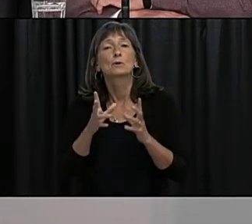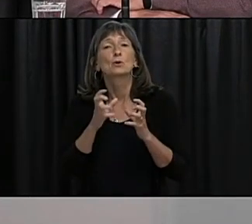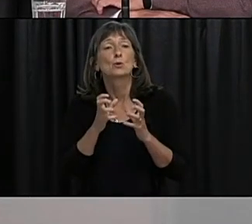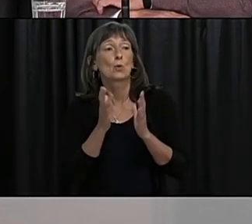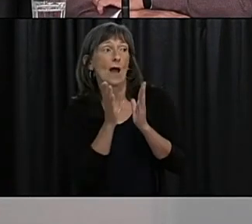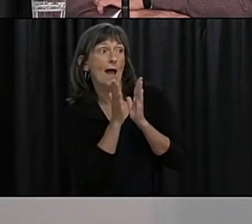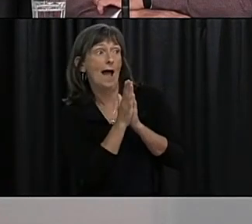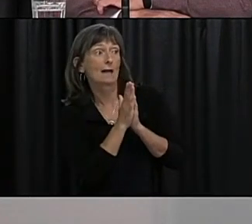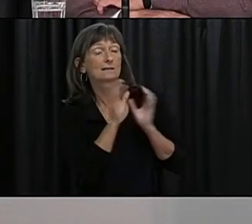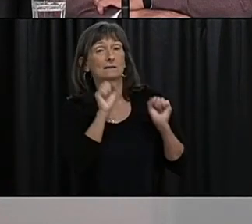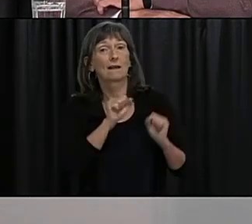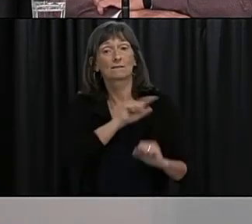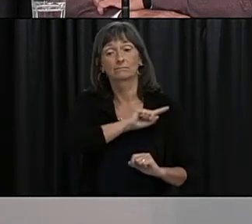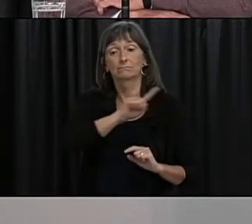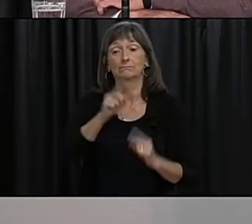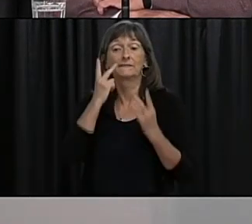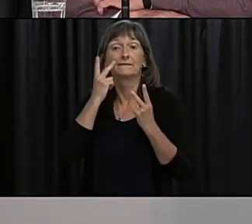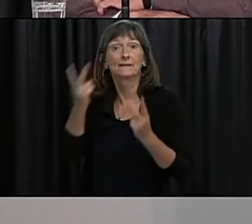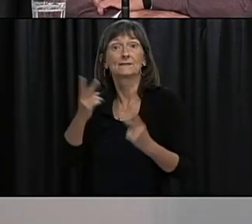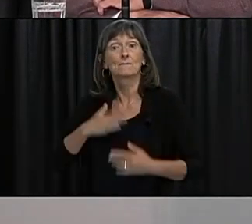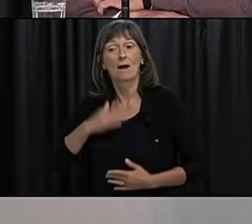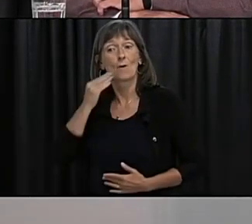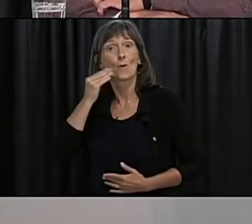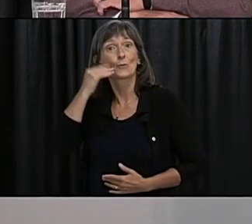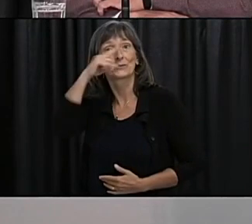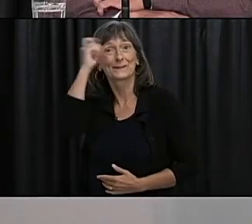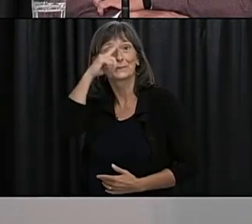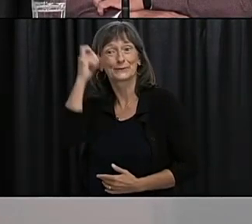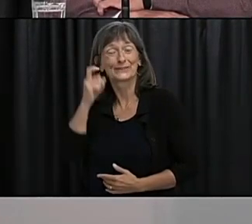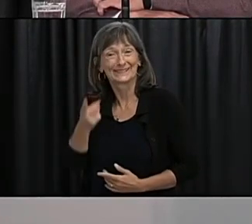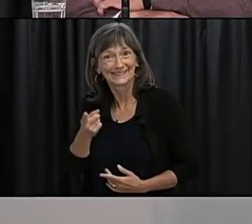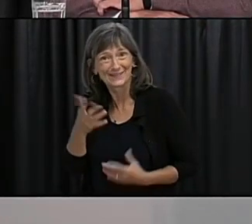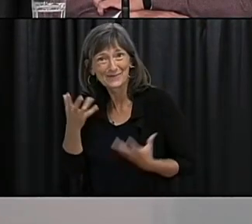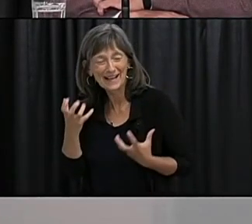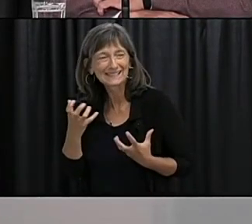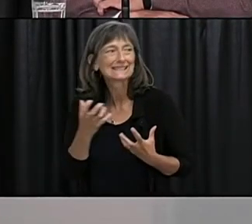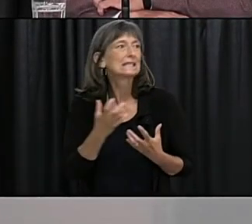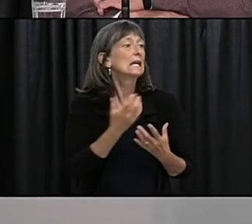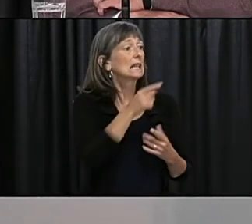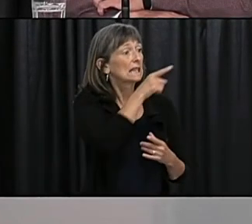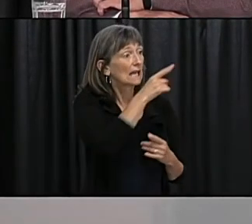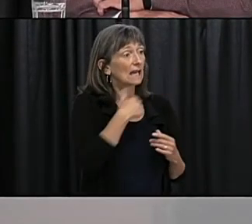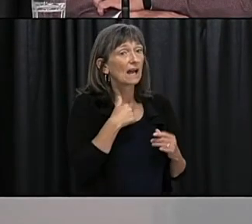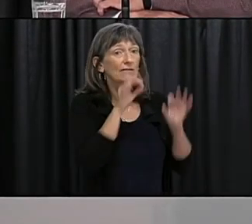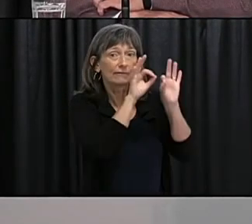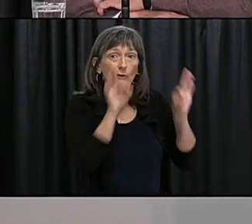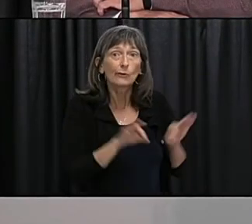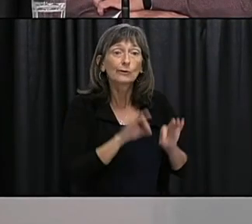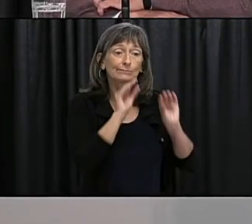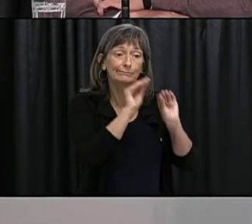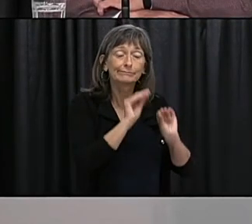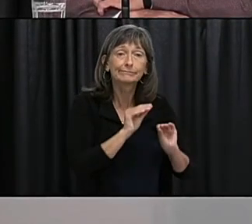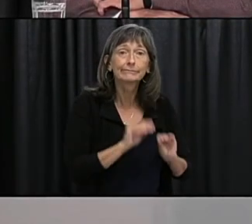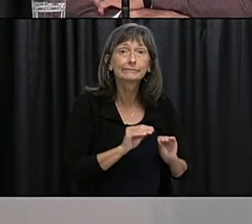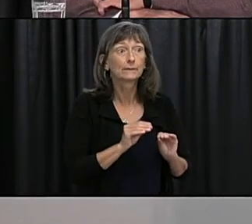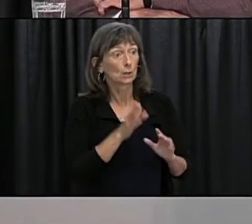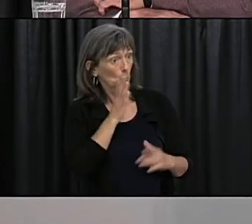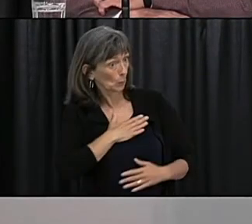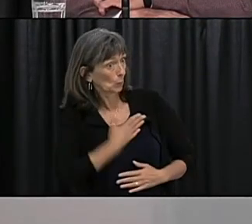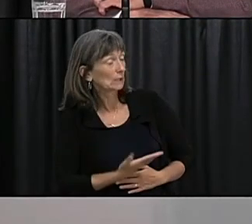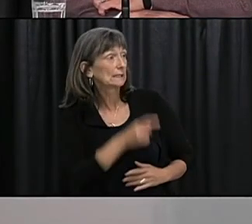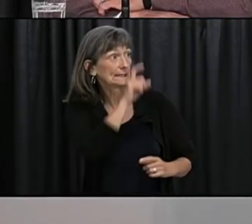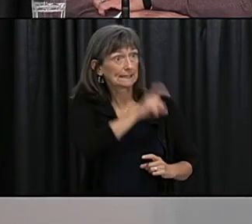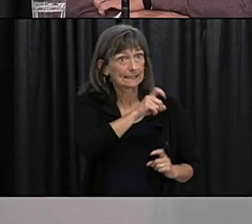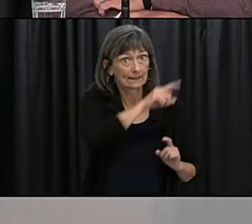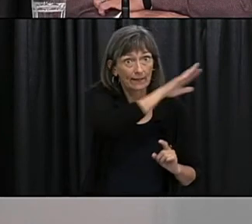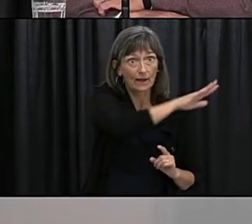properties here they've been denied even though outlying their self isolation plans willingness to get tested on both